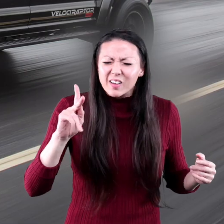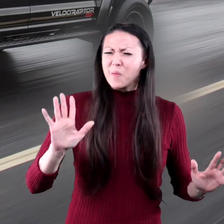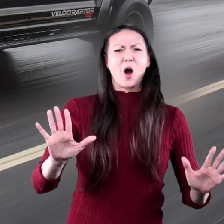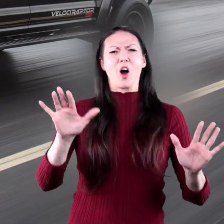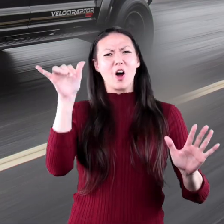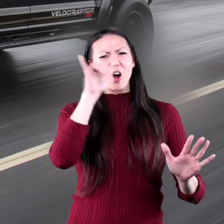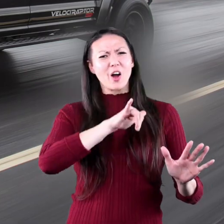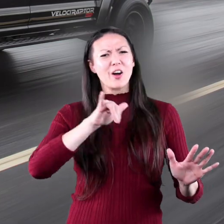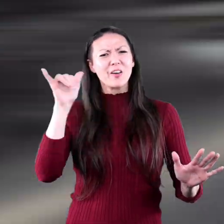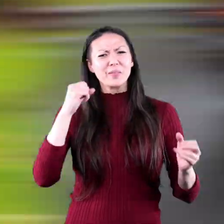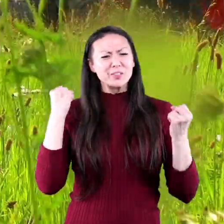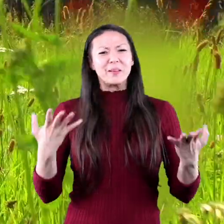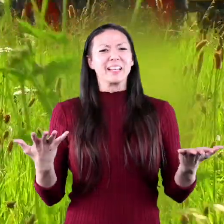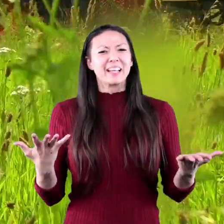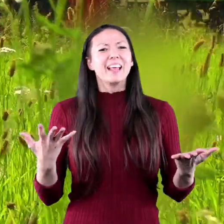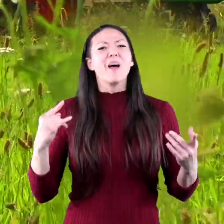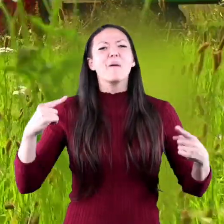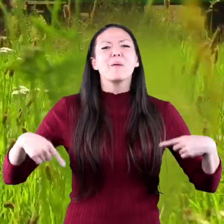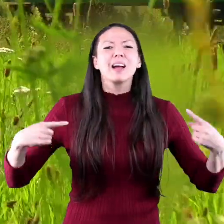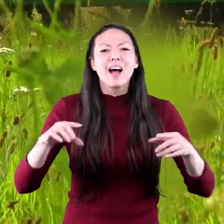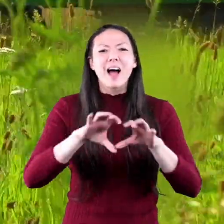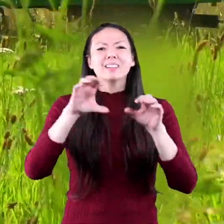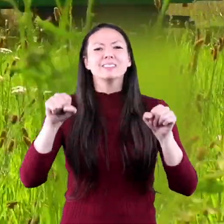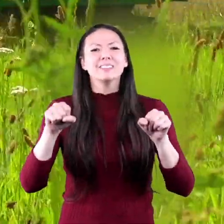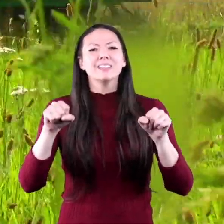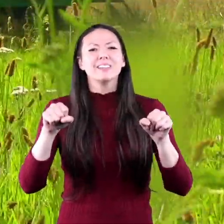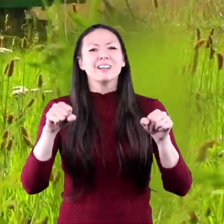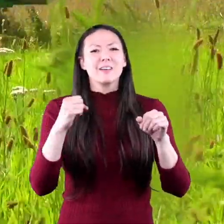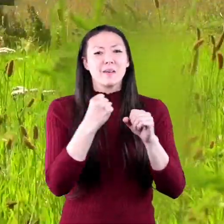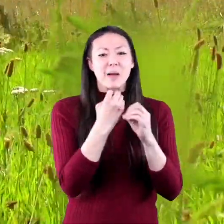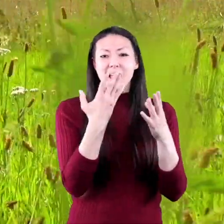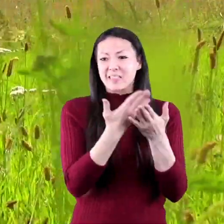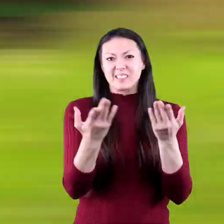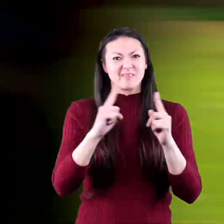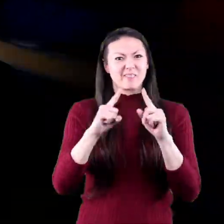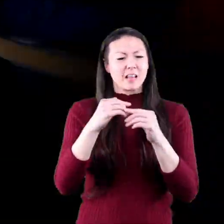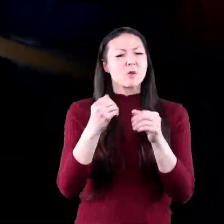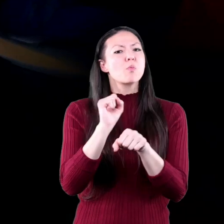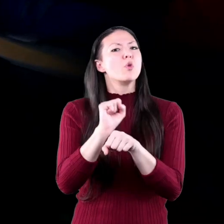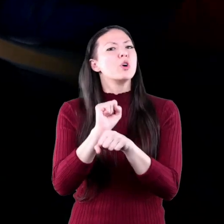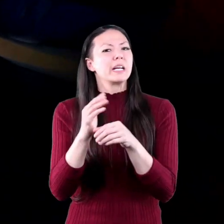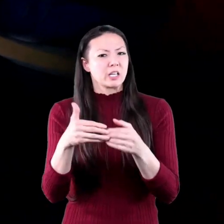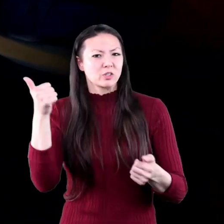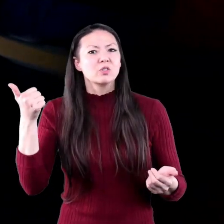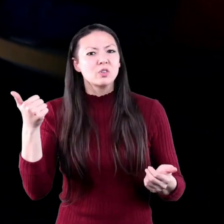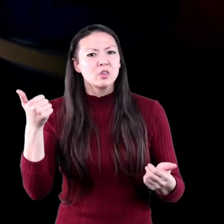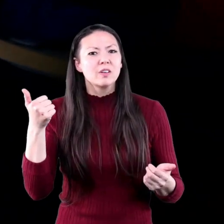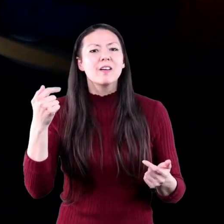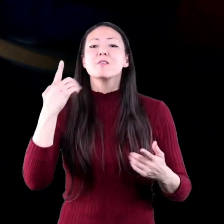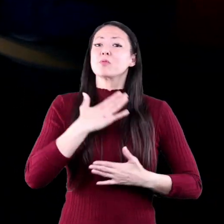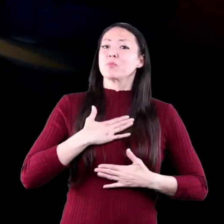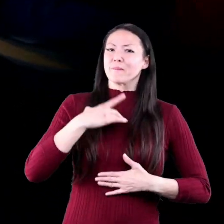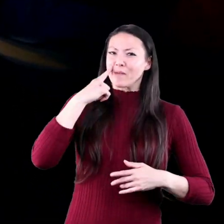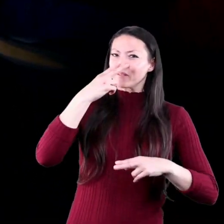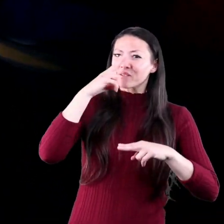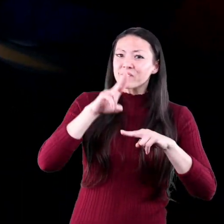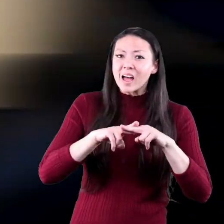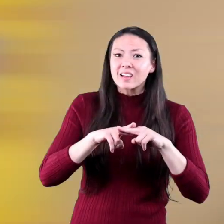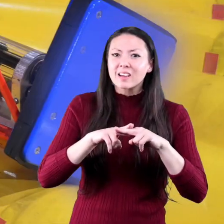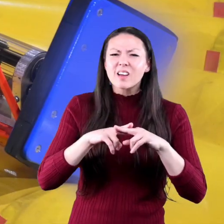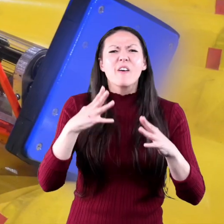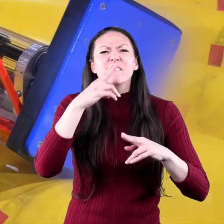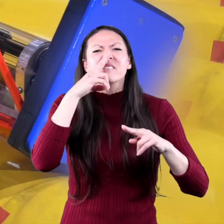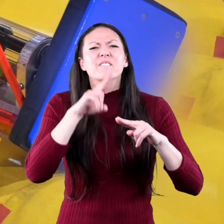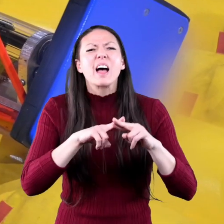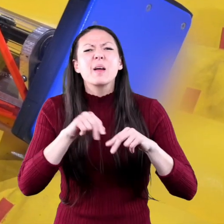Whoa! The wheel and axle have made the work we do easier and recreation more fun. I mean,